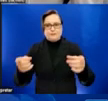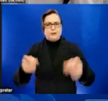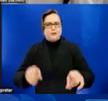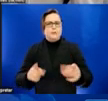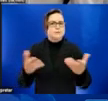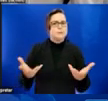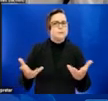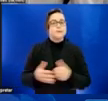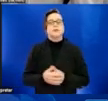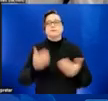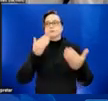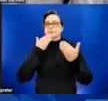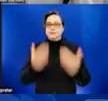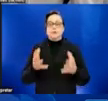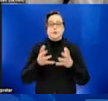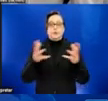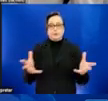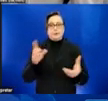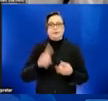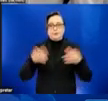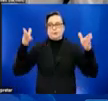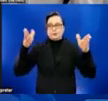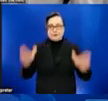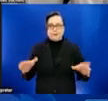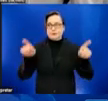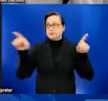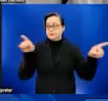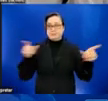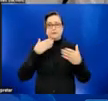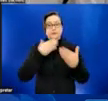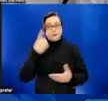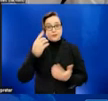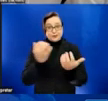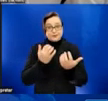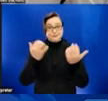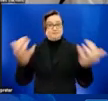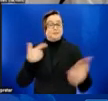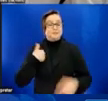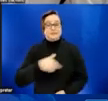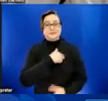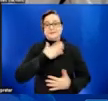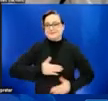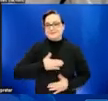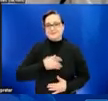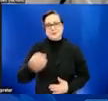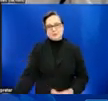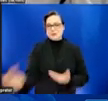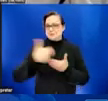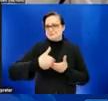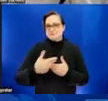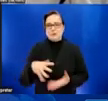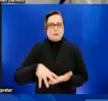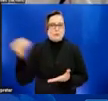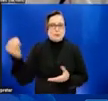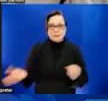so much to our presenters. Thank you so much to our attendees. We appreciate you coming. We appreciate you learning more.